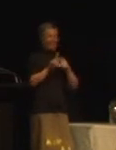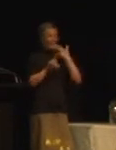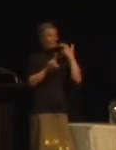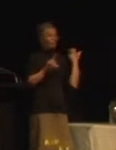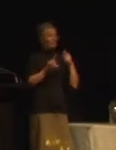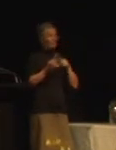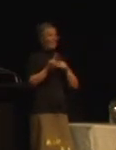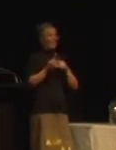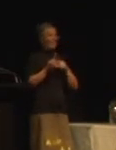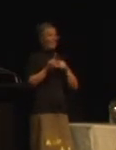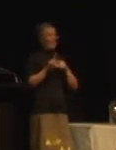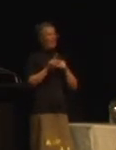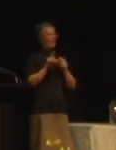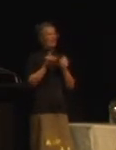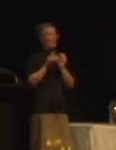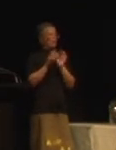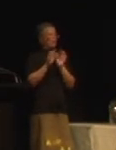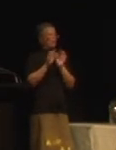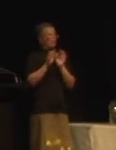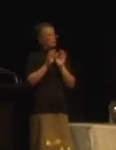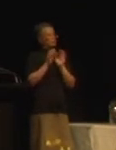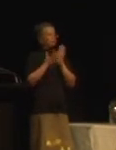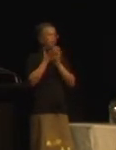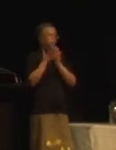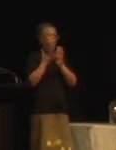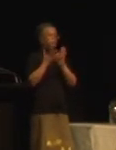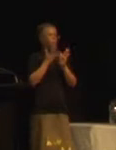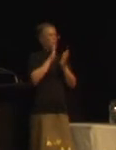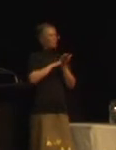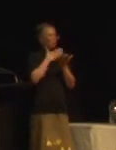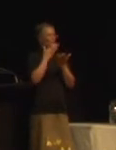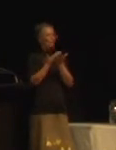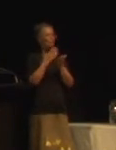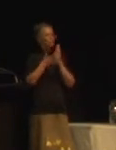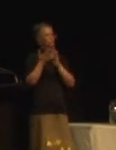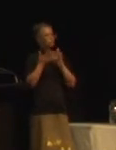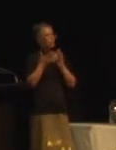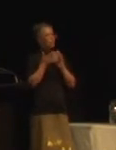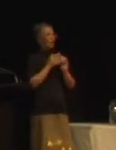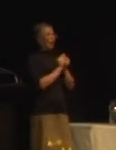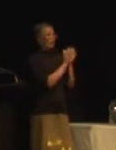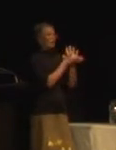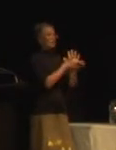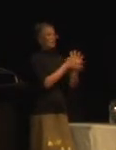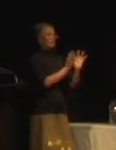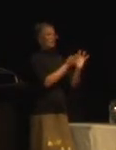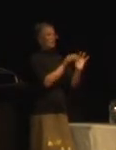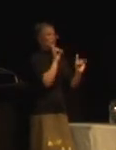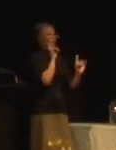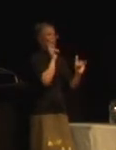hearing interpreter standing just off the camera, interpreting to Teresa so she could understand what the stories were.